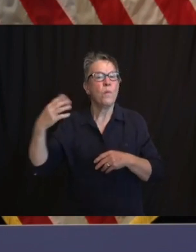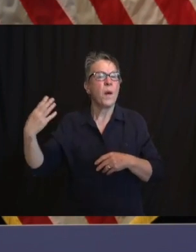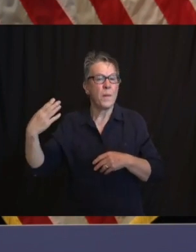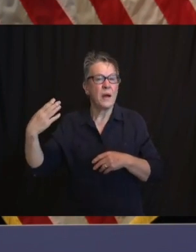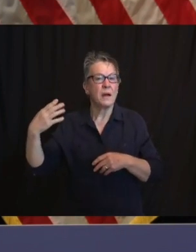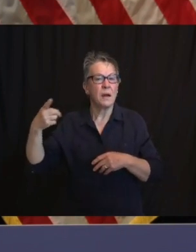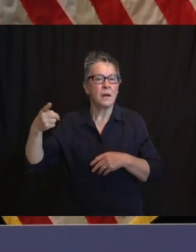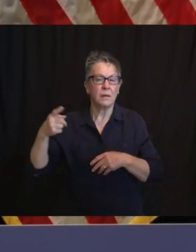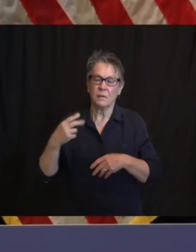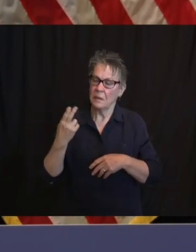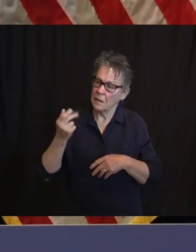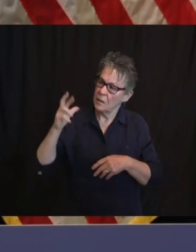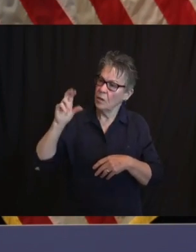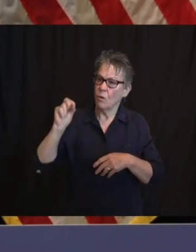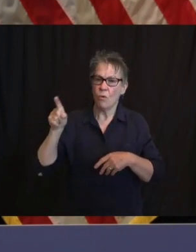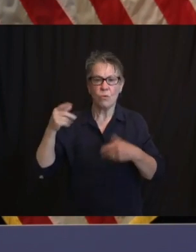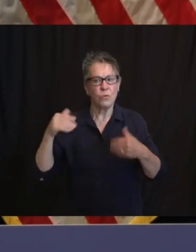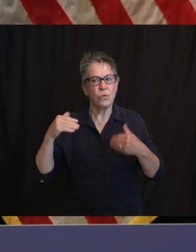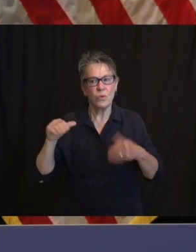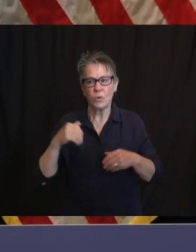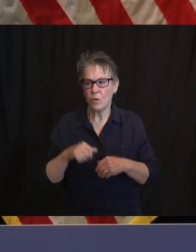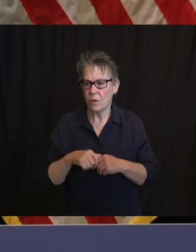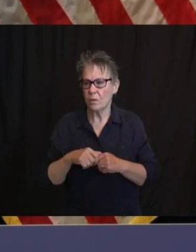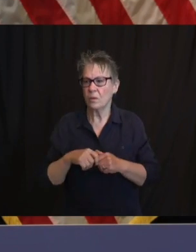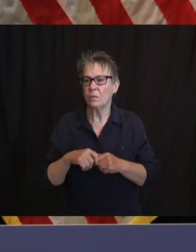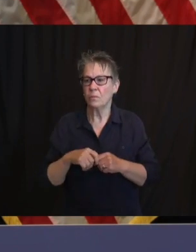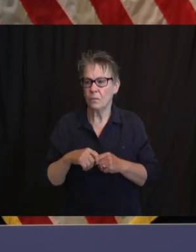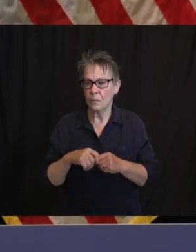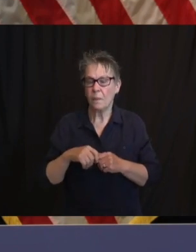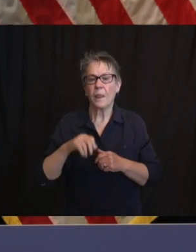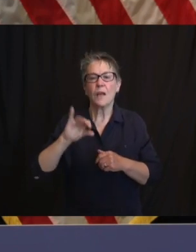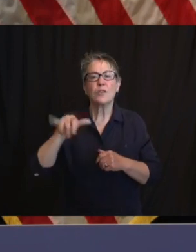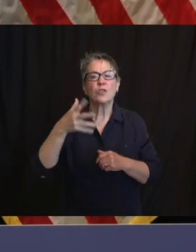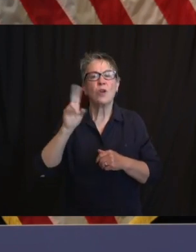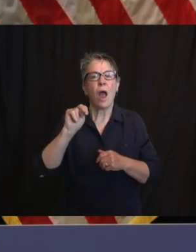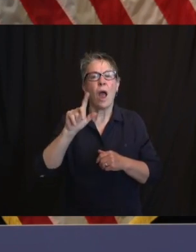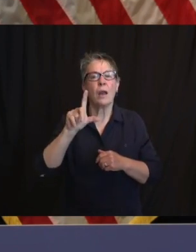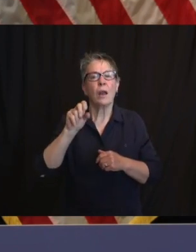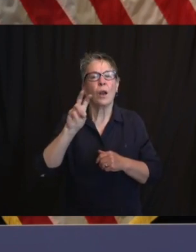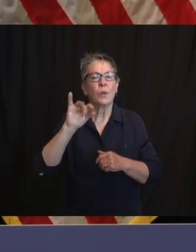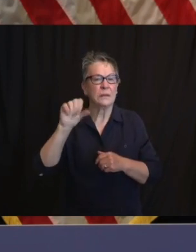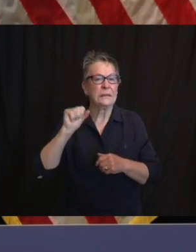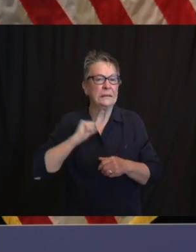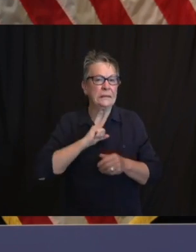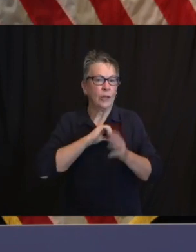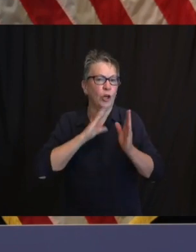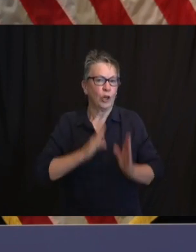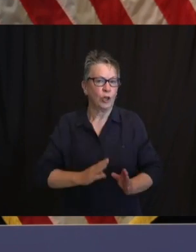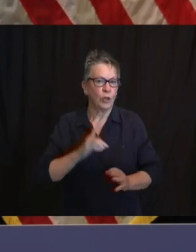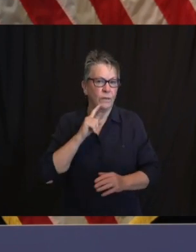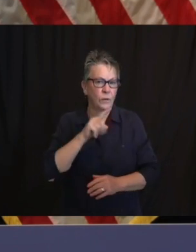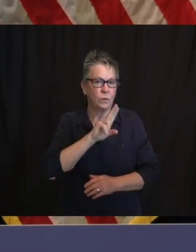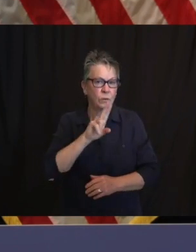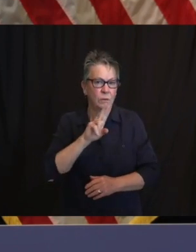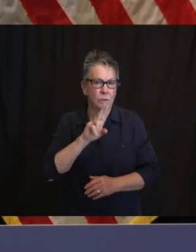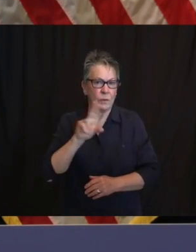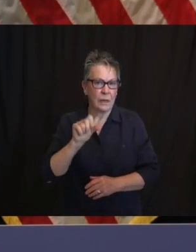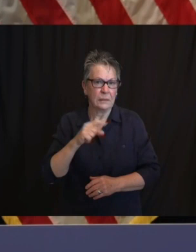Berlin for one of the most magical nights of our lives. Julian Bond, who was a dear personal friend.